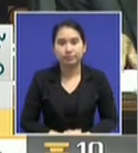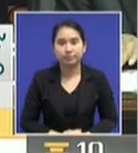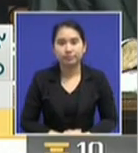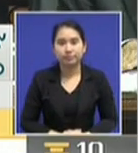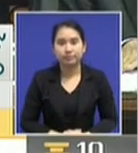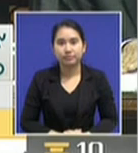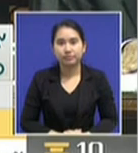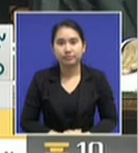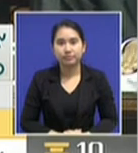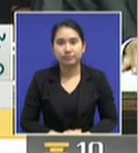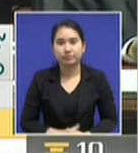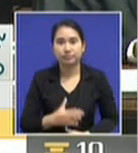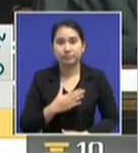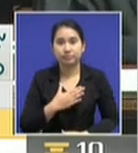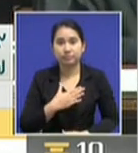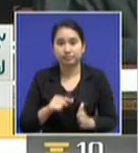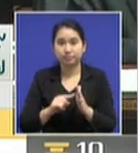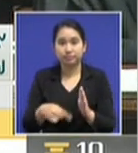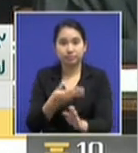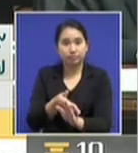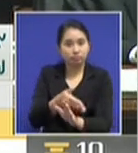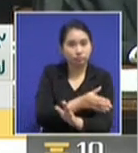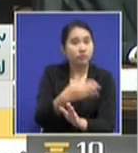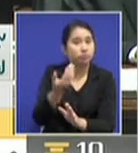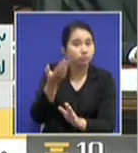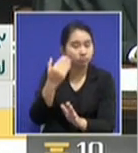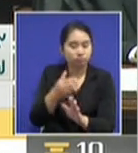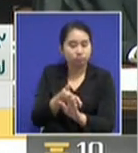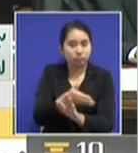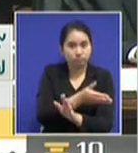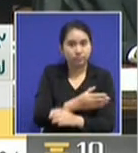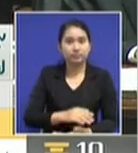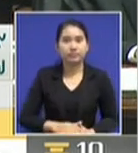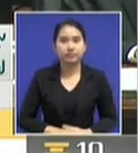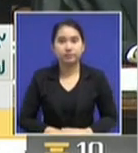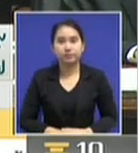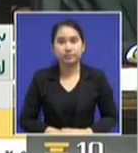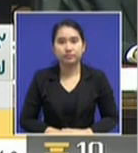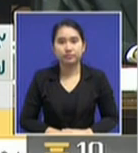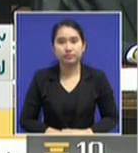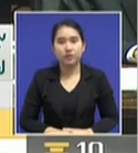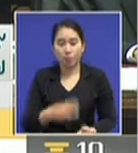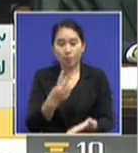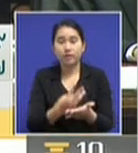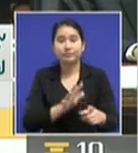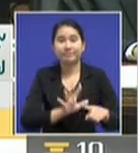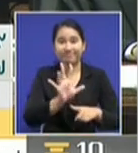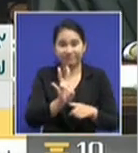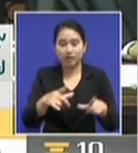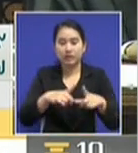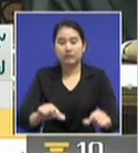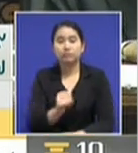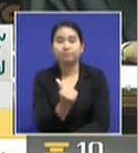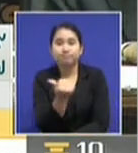heated moments as well today because there were arguments on the timing of